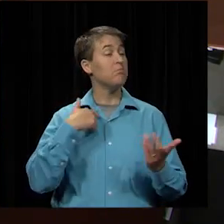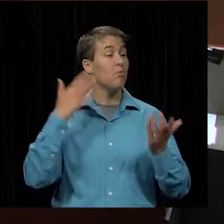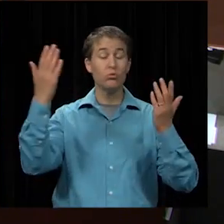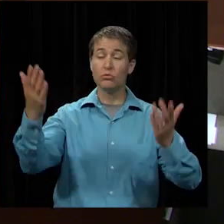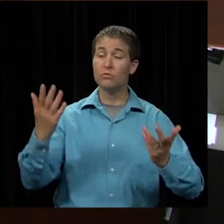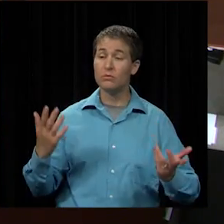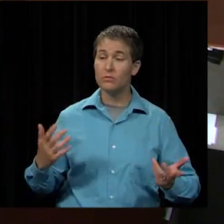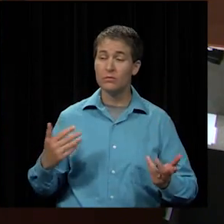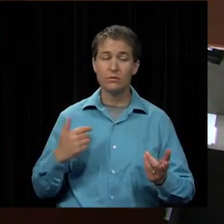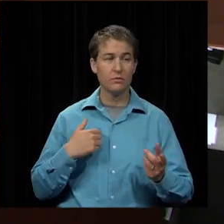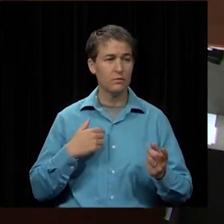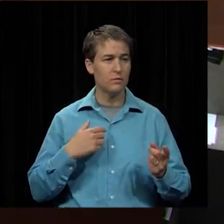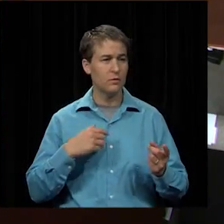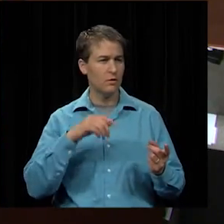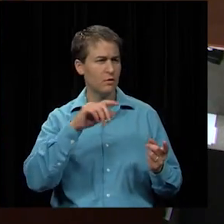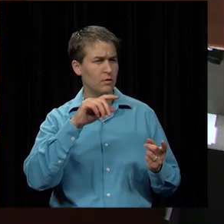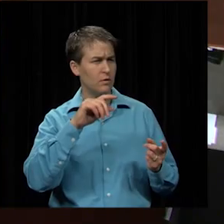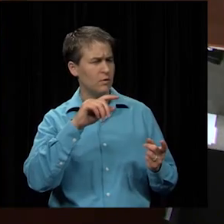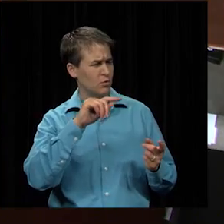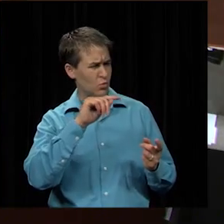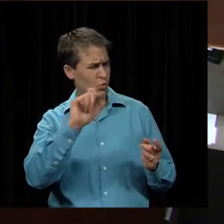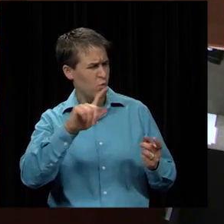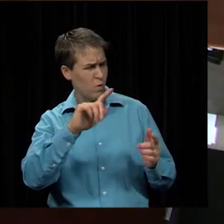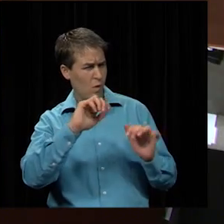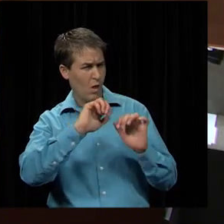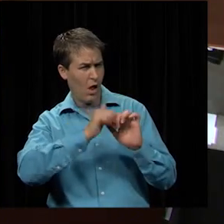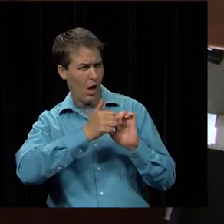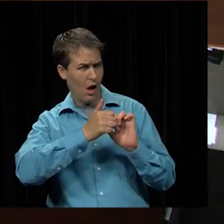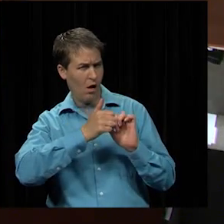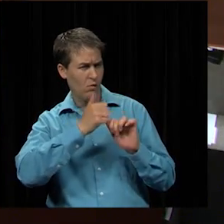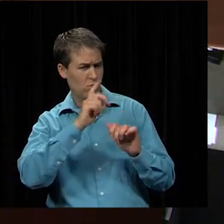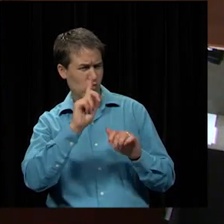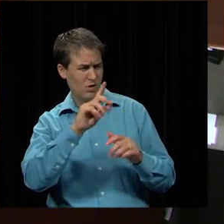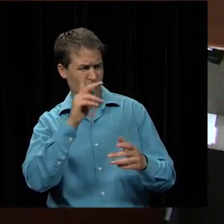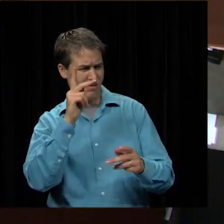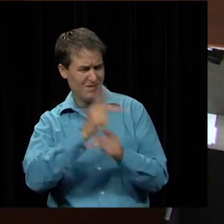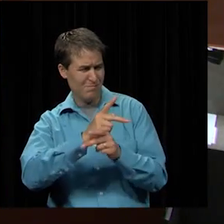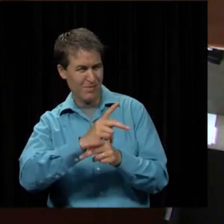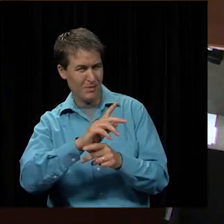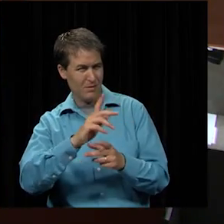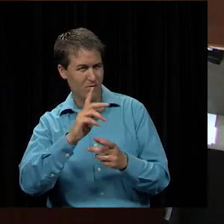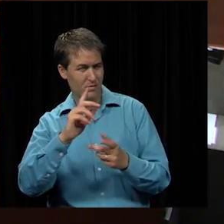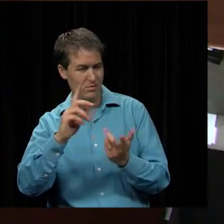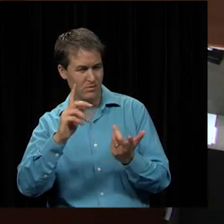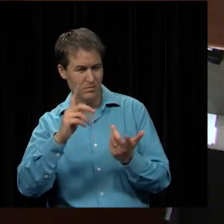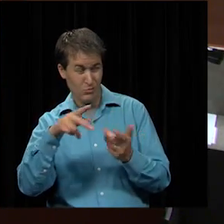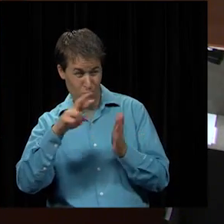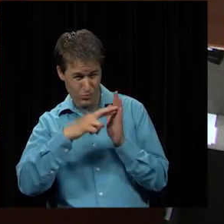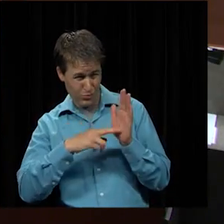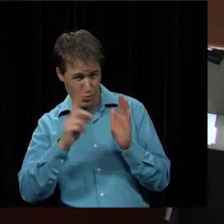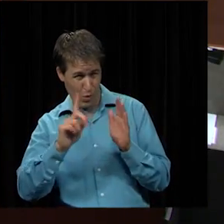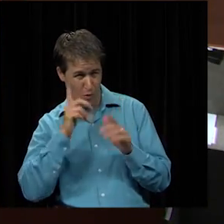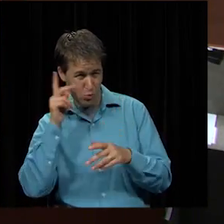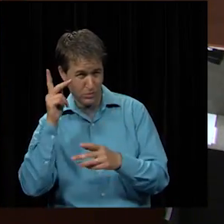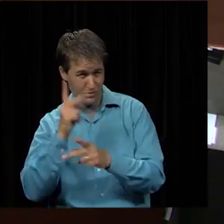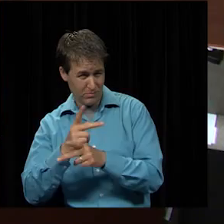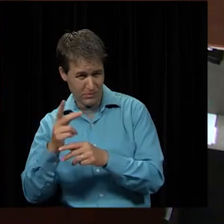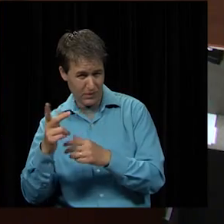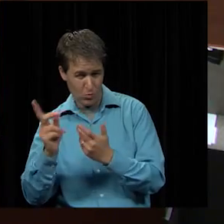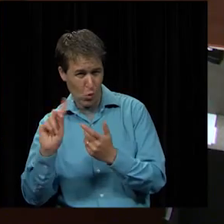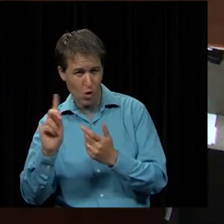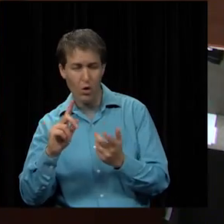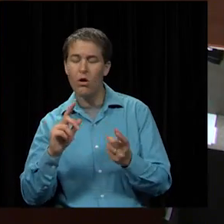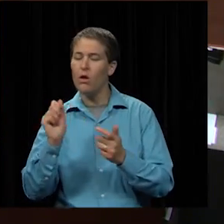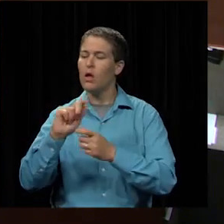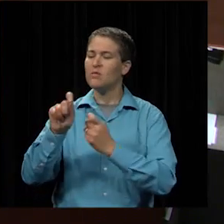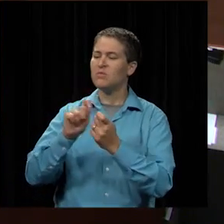just to like this you know how will it be displayed or kept you know i mean what what will it be a protocol for it'll be kept yes i mean a certain